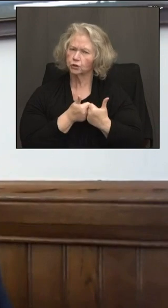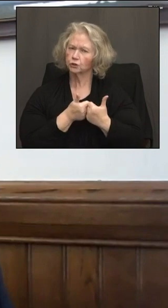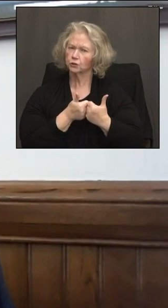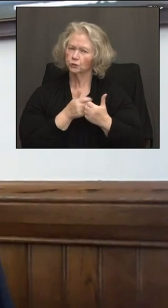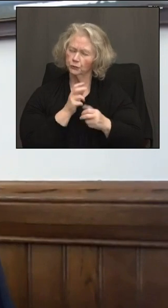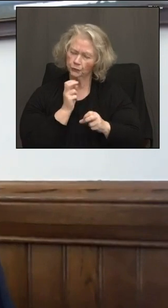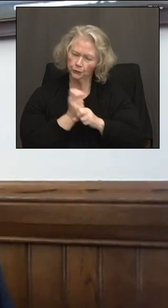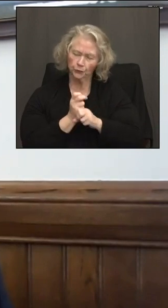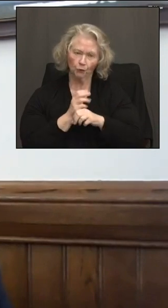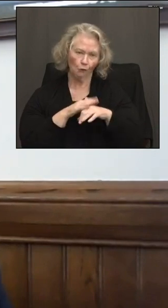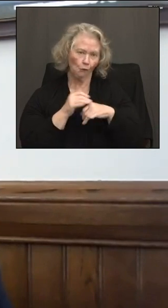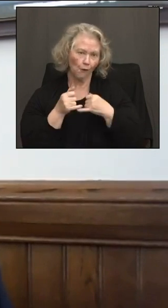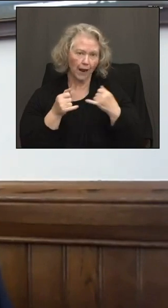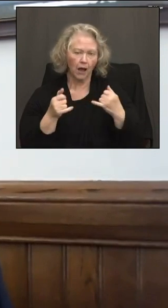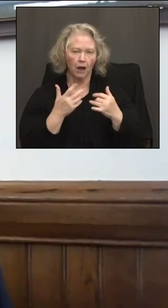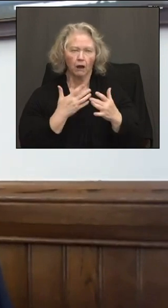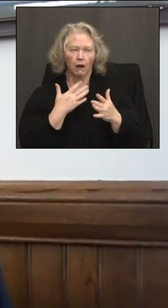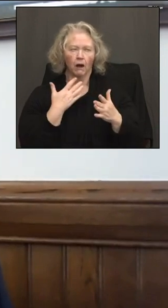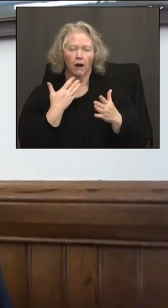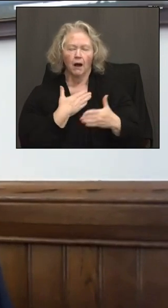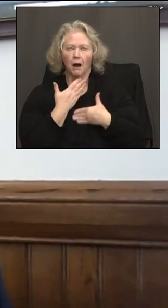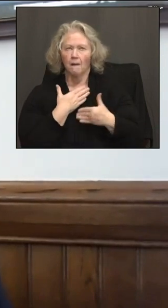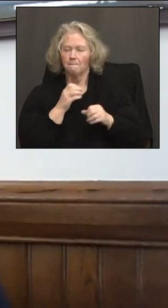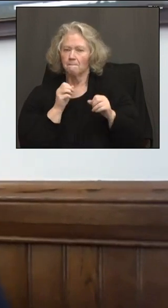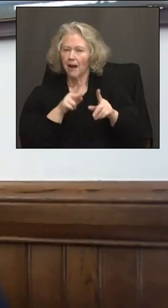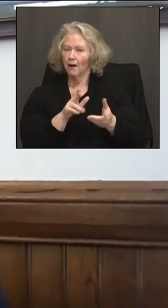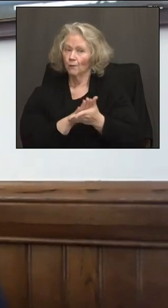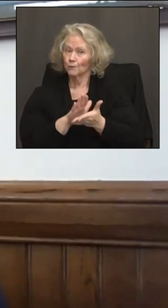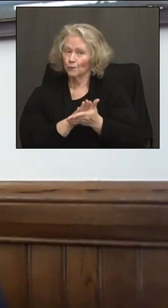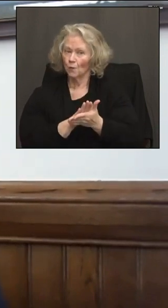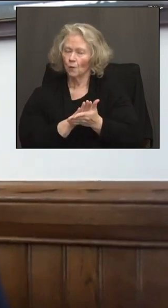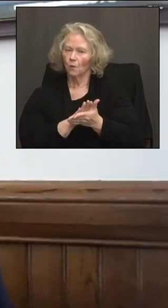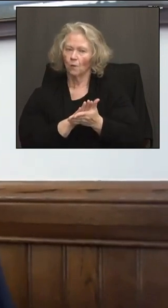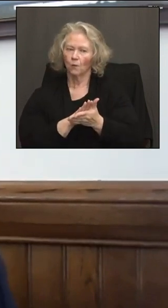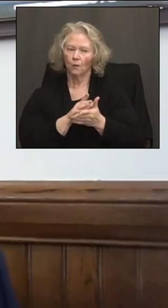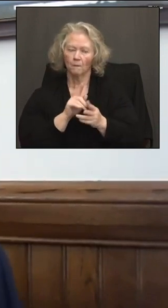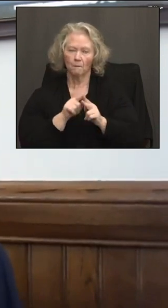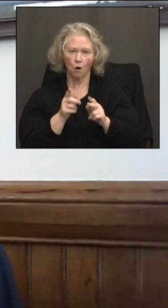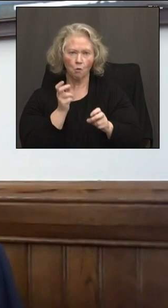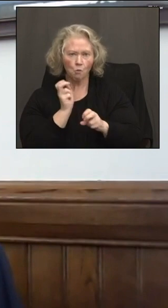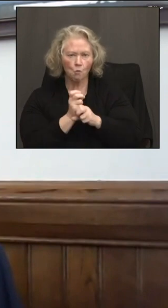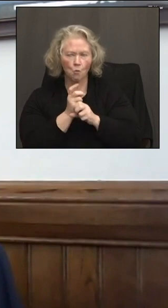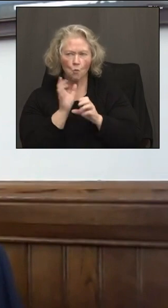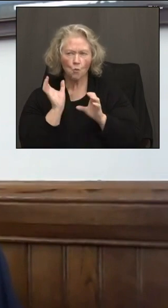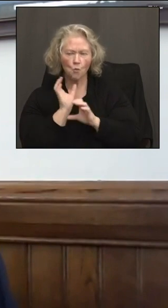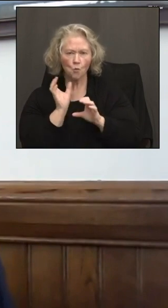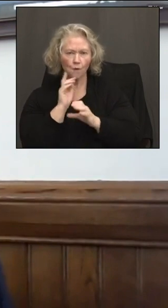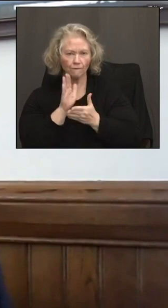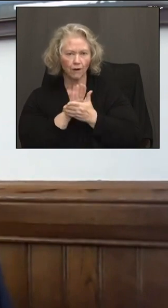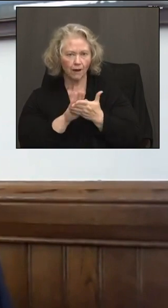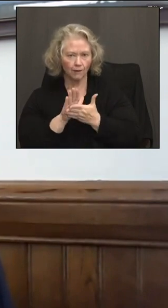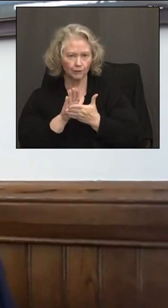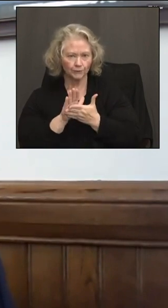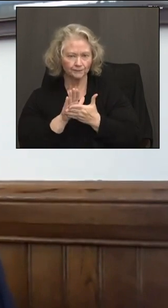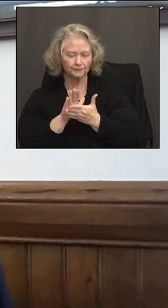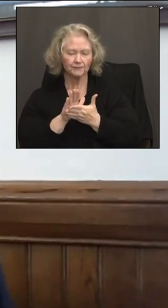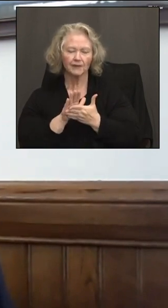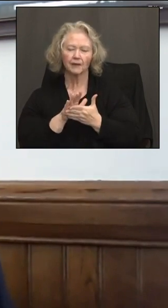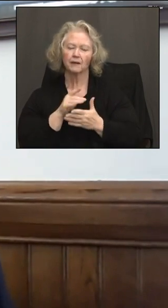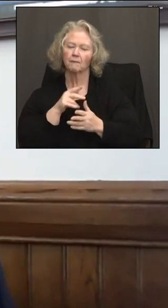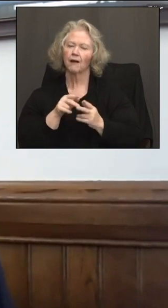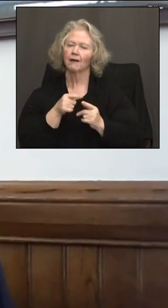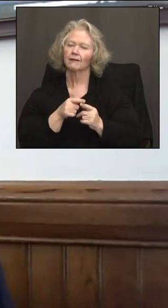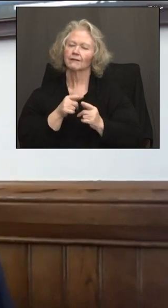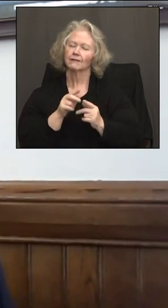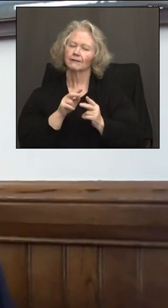happy to be back in school, but her difficulties in doing her college search. But she also spoke very poignantly